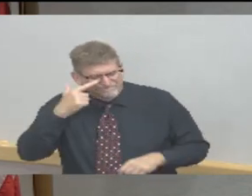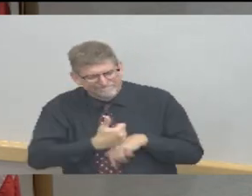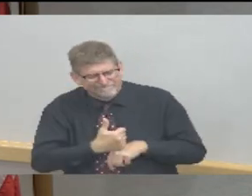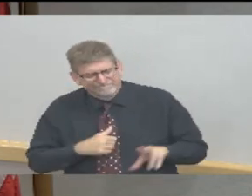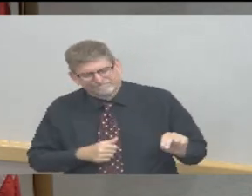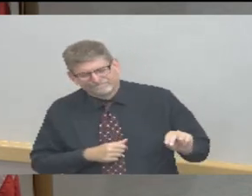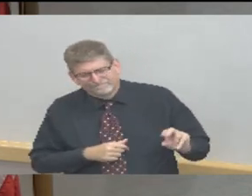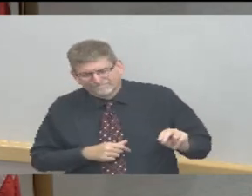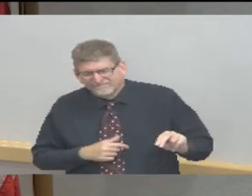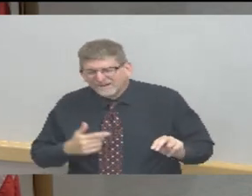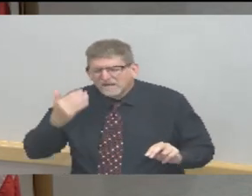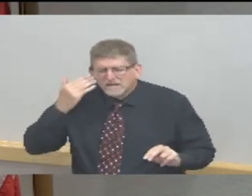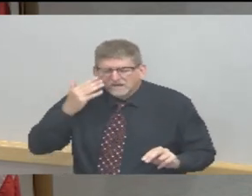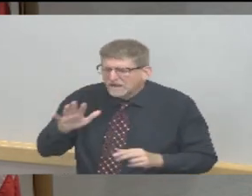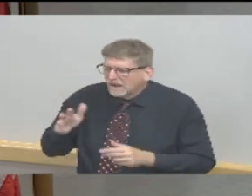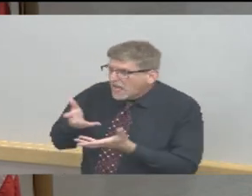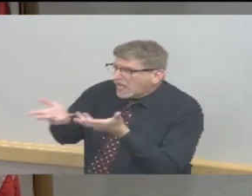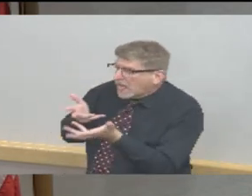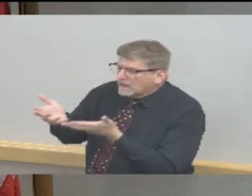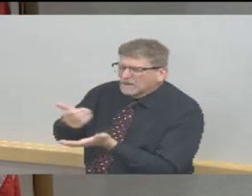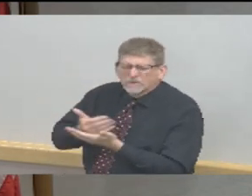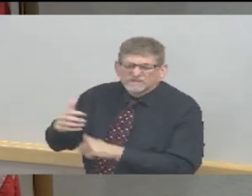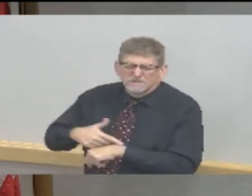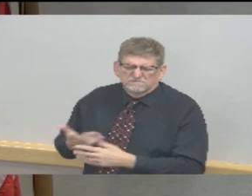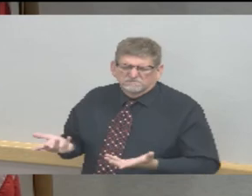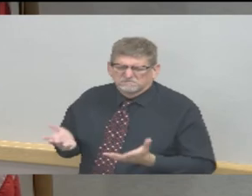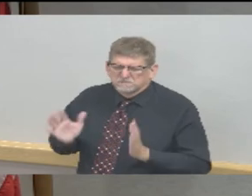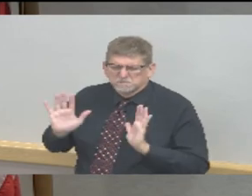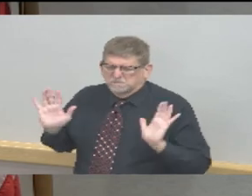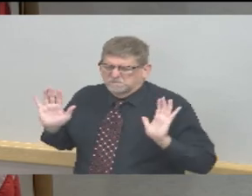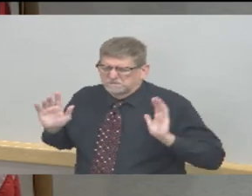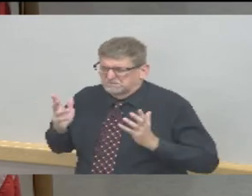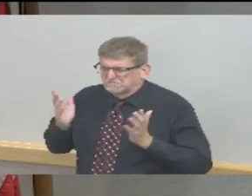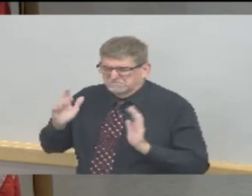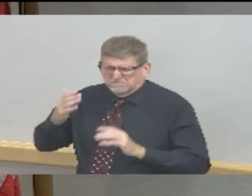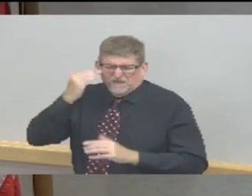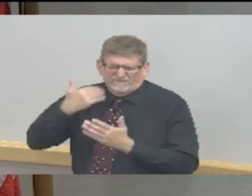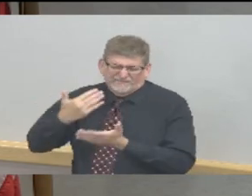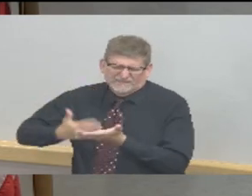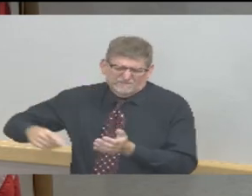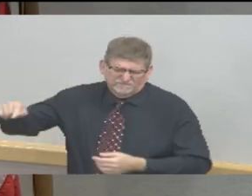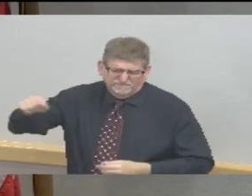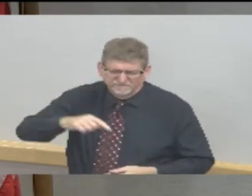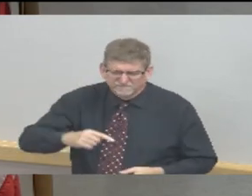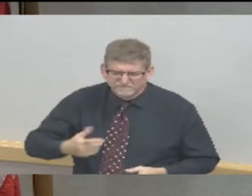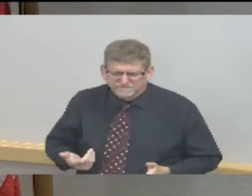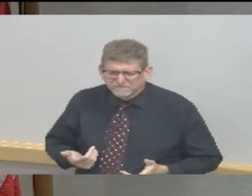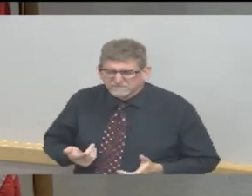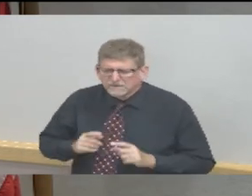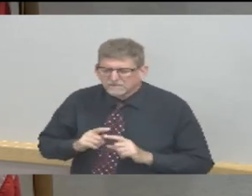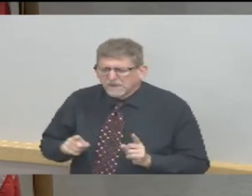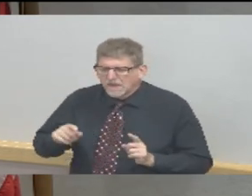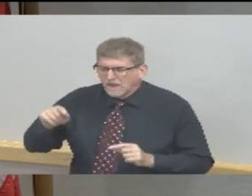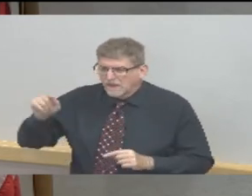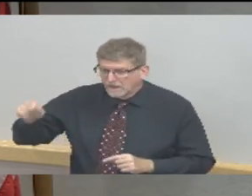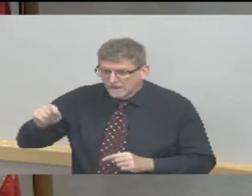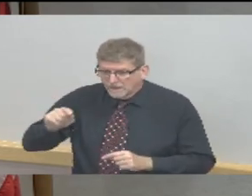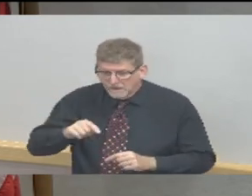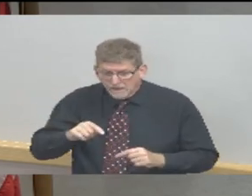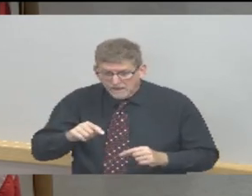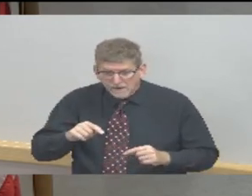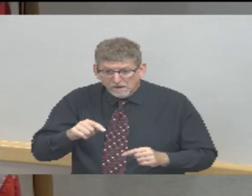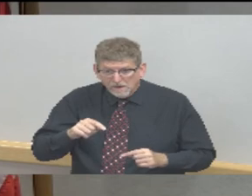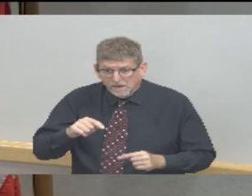I understand they're not easy to come by, but there are more and more outlets out there where you can where you can purchase them, keep them in your car, keep them in your office.